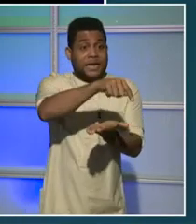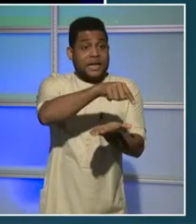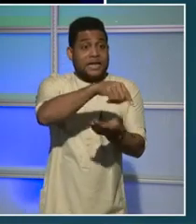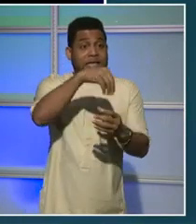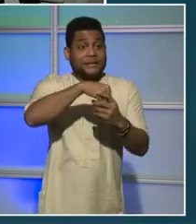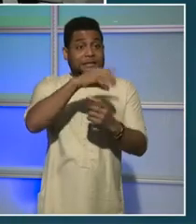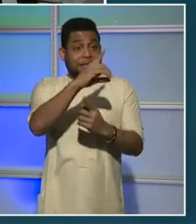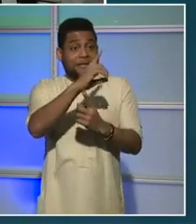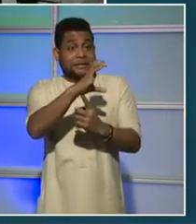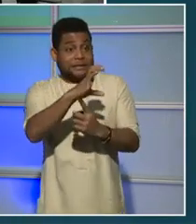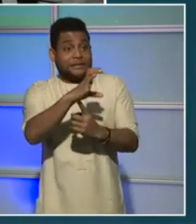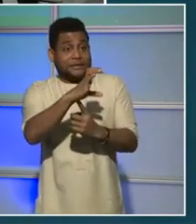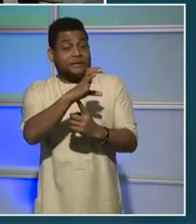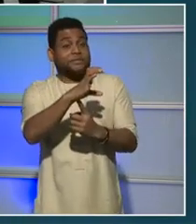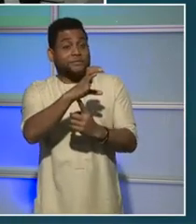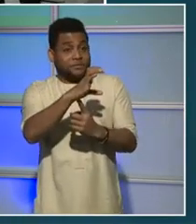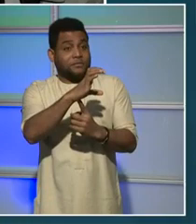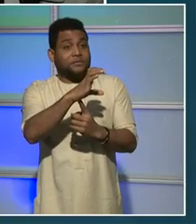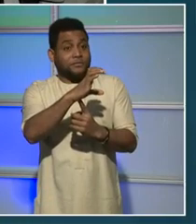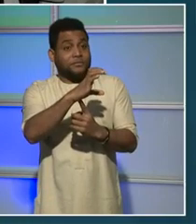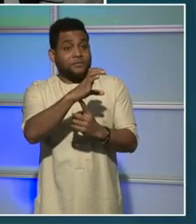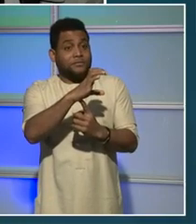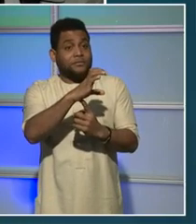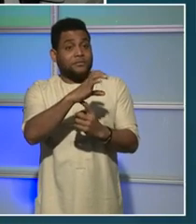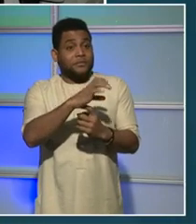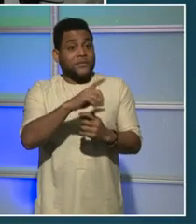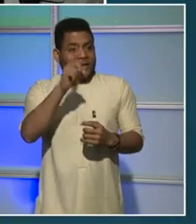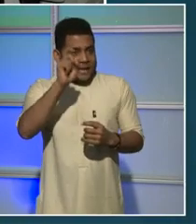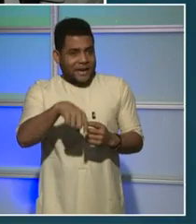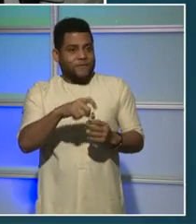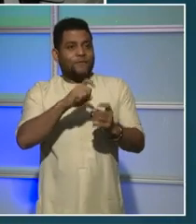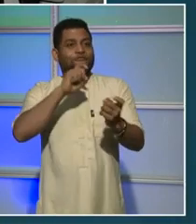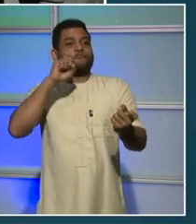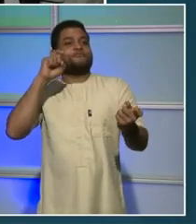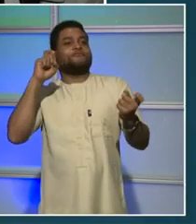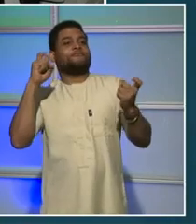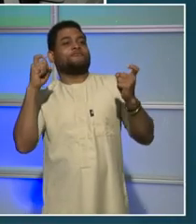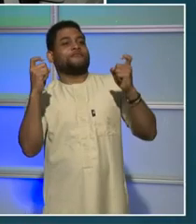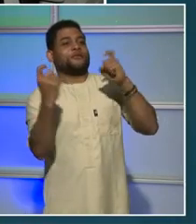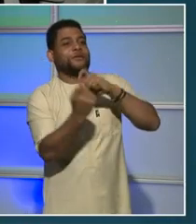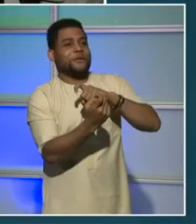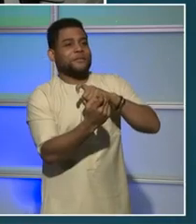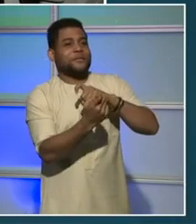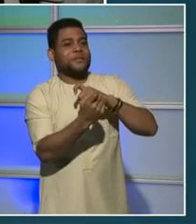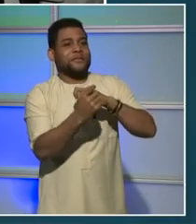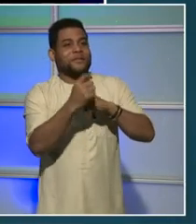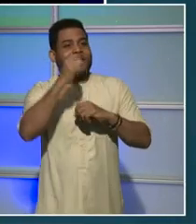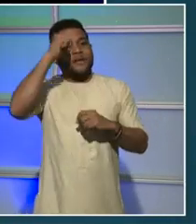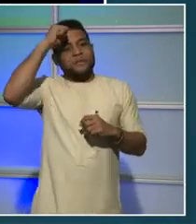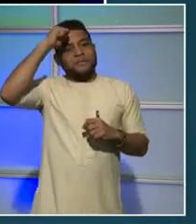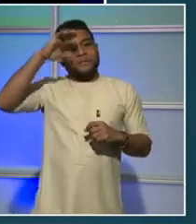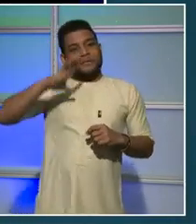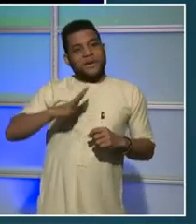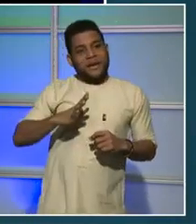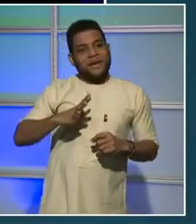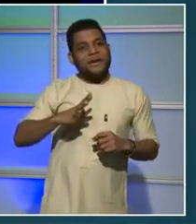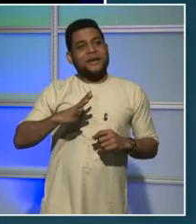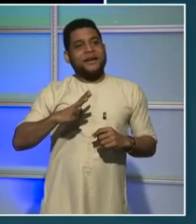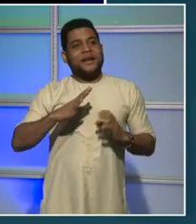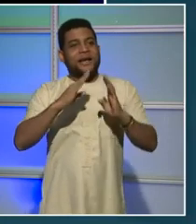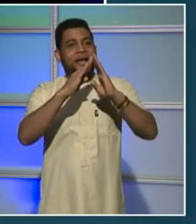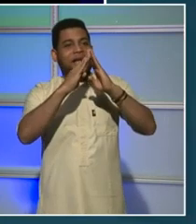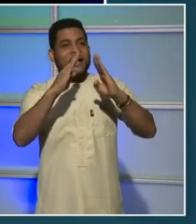and it is going to transform our men's homeless system the way we have transformed our